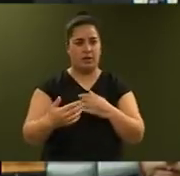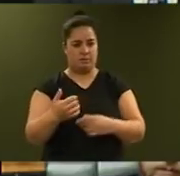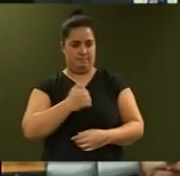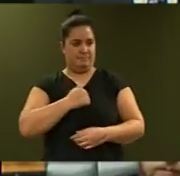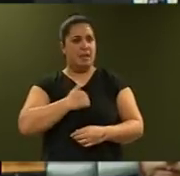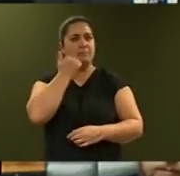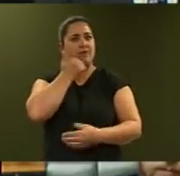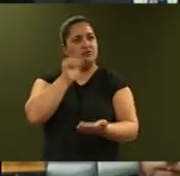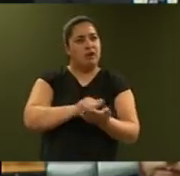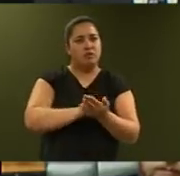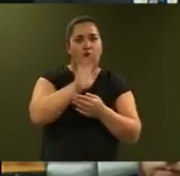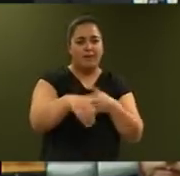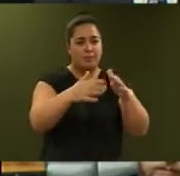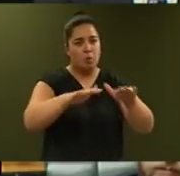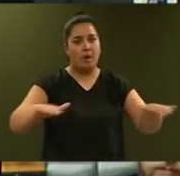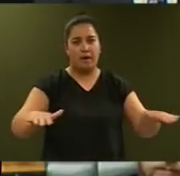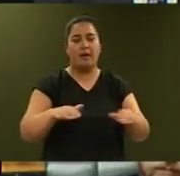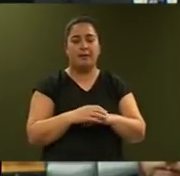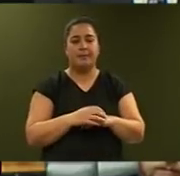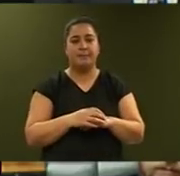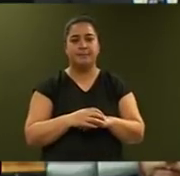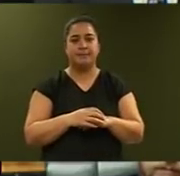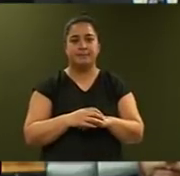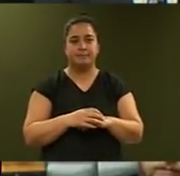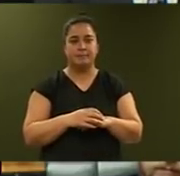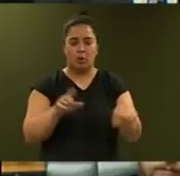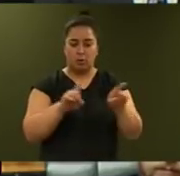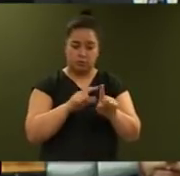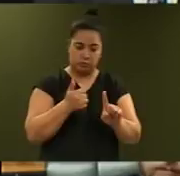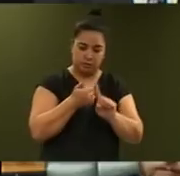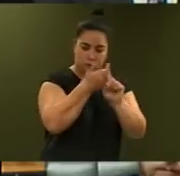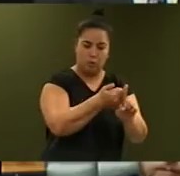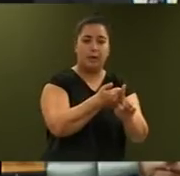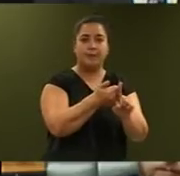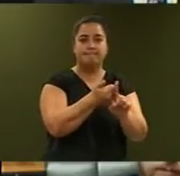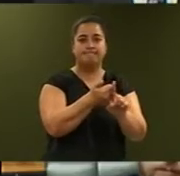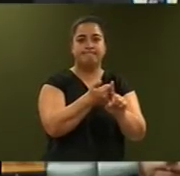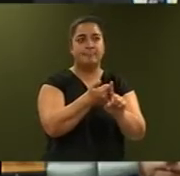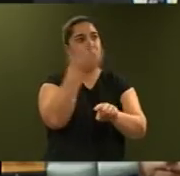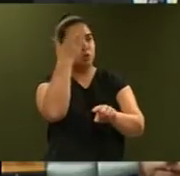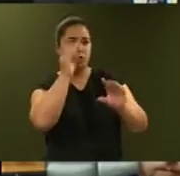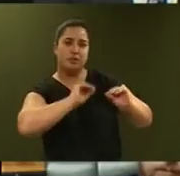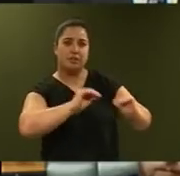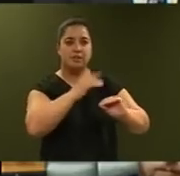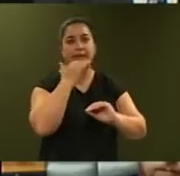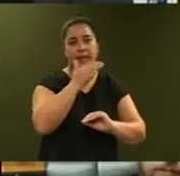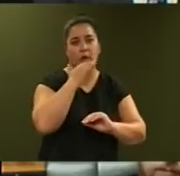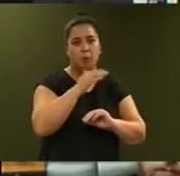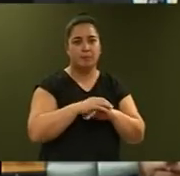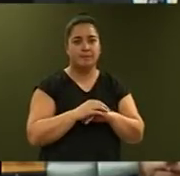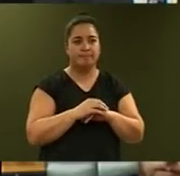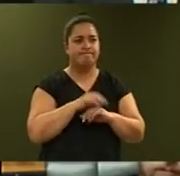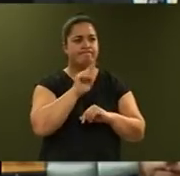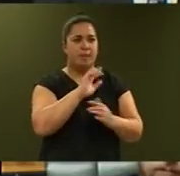Coastal Area Takutai Moana Act. We will support the teaching of te reo Māori in schools. This Budget provides $11